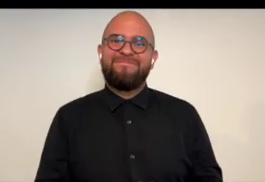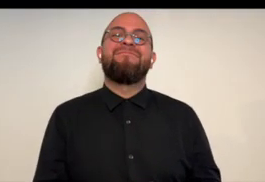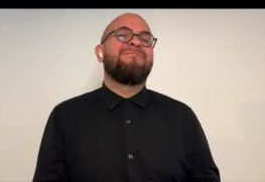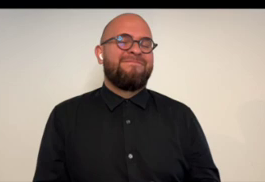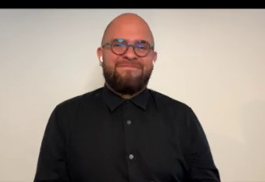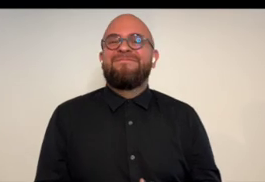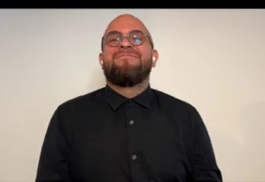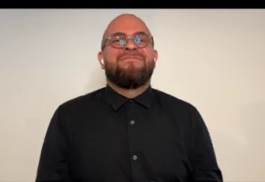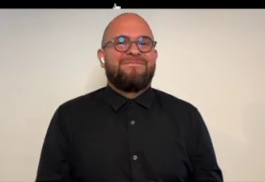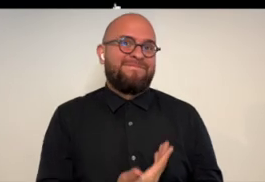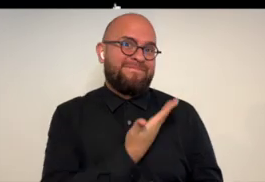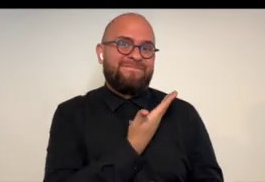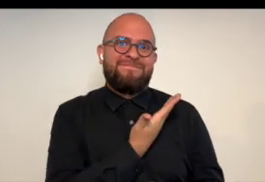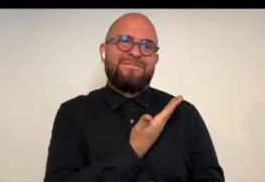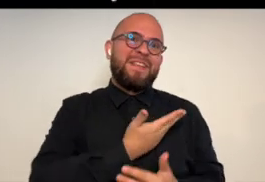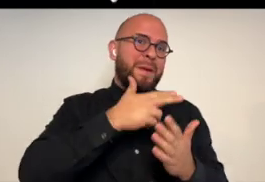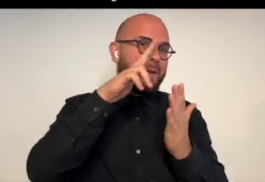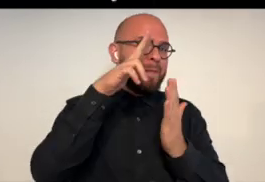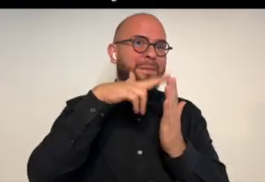saying